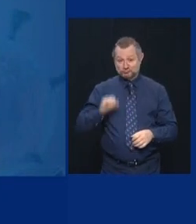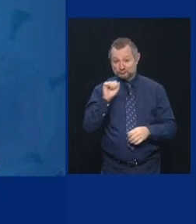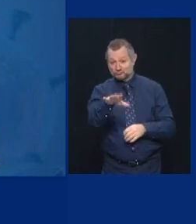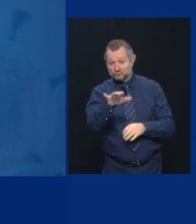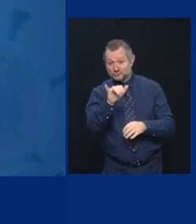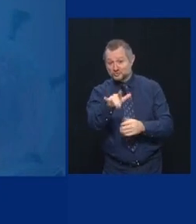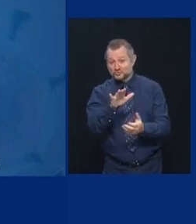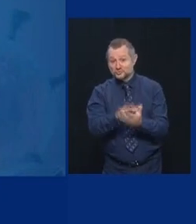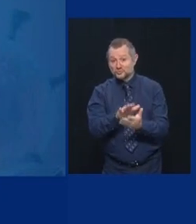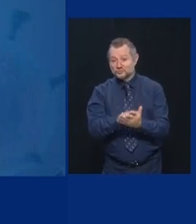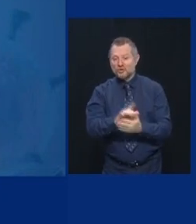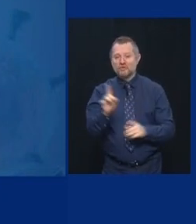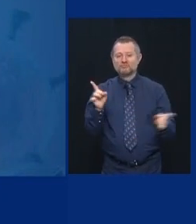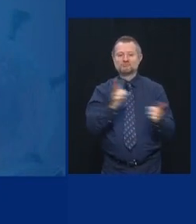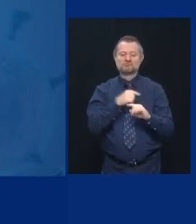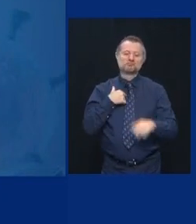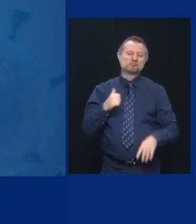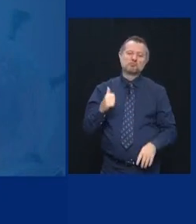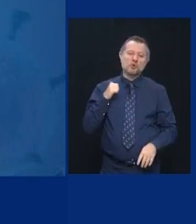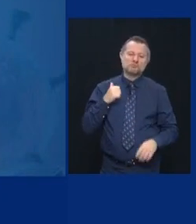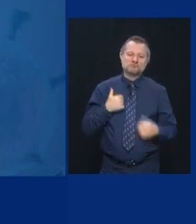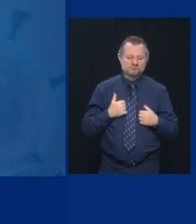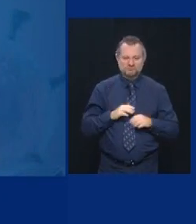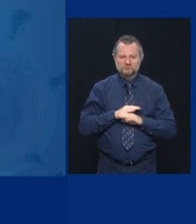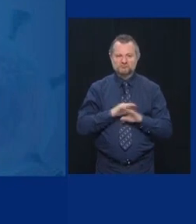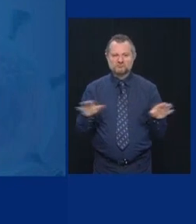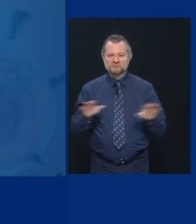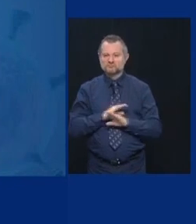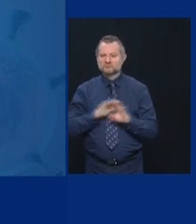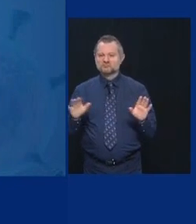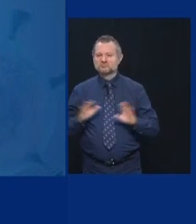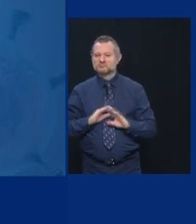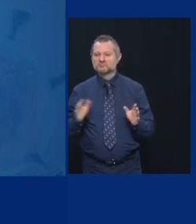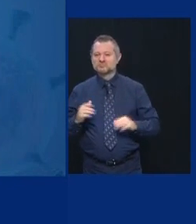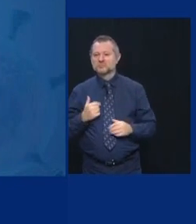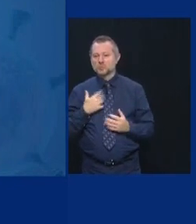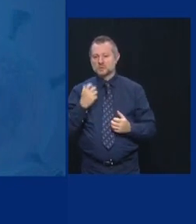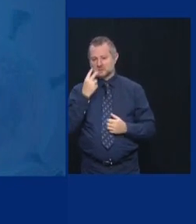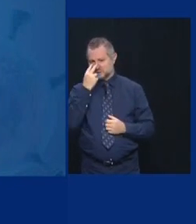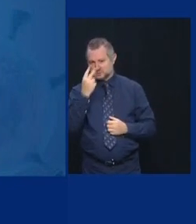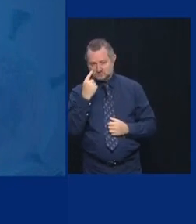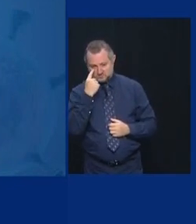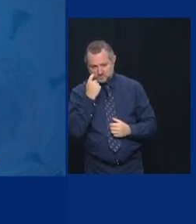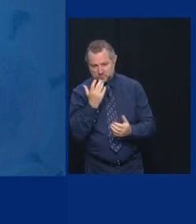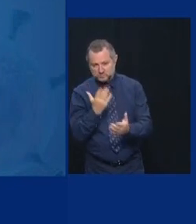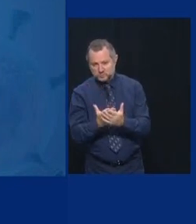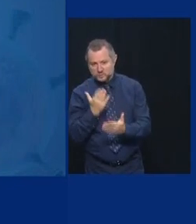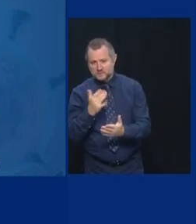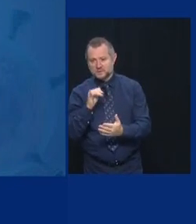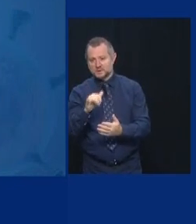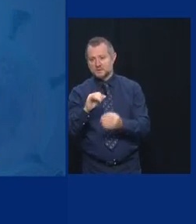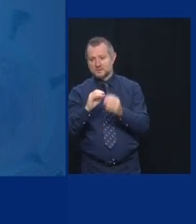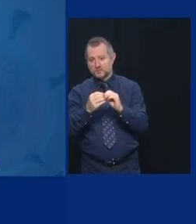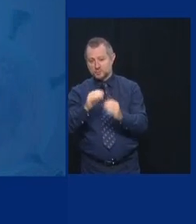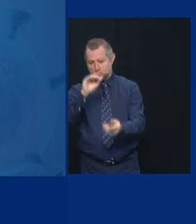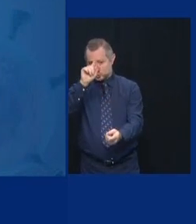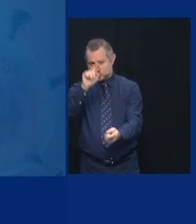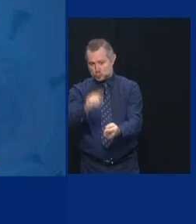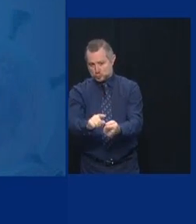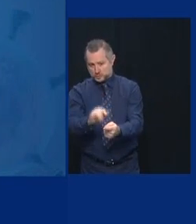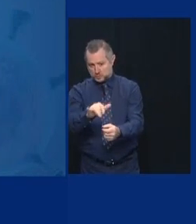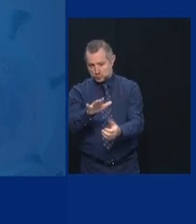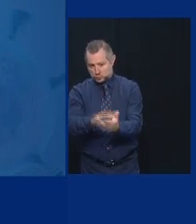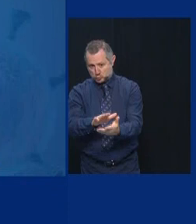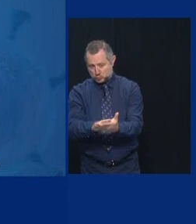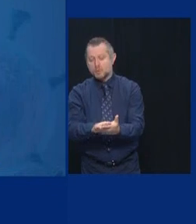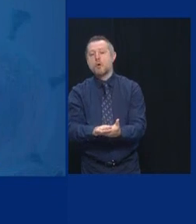not been tested where I did not have proof that the infection rate was low in that school. I would not